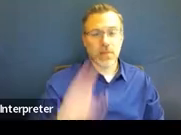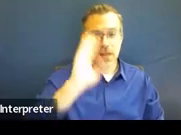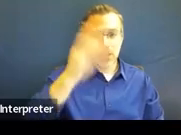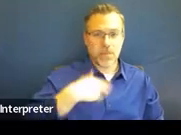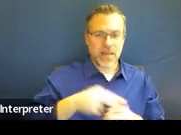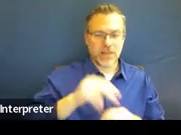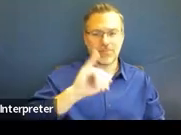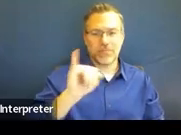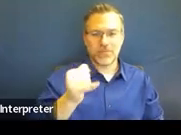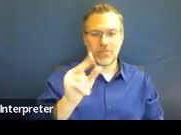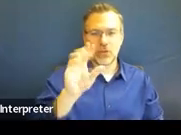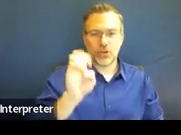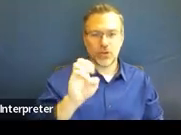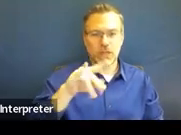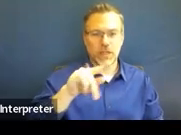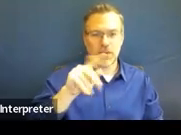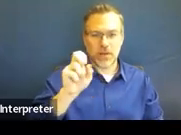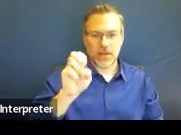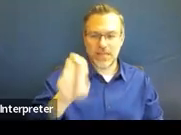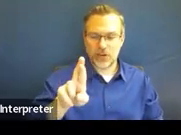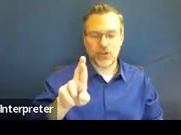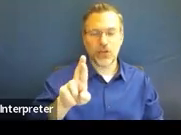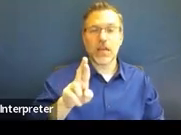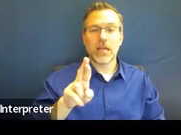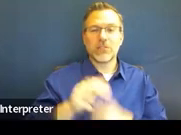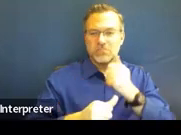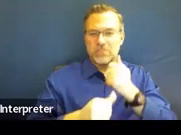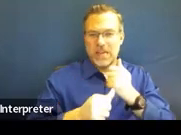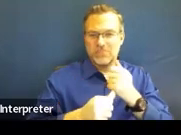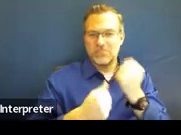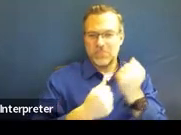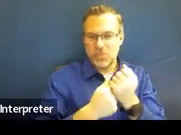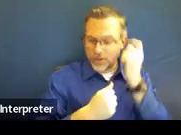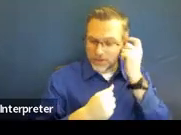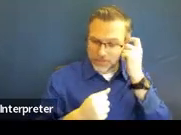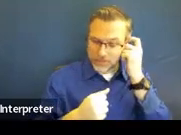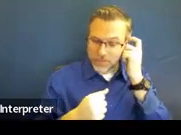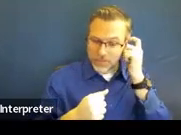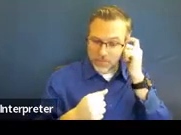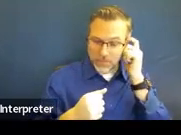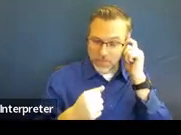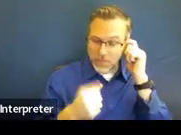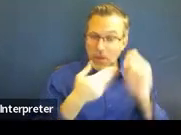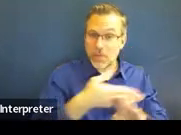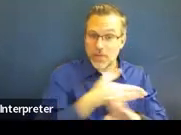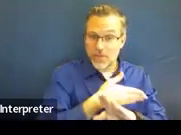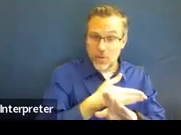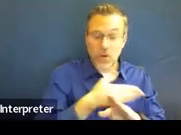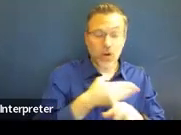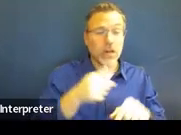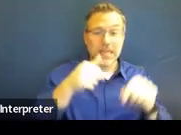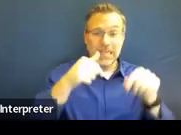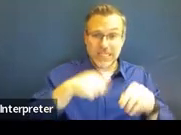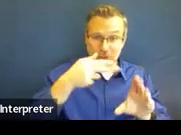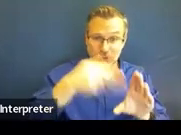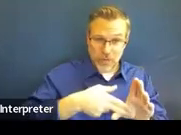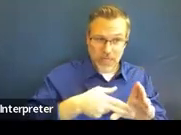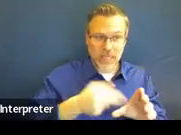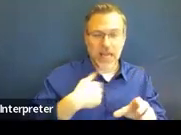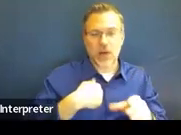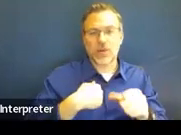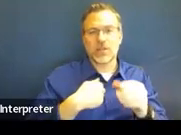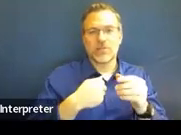I am starting my seventh year with the DOE. And prior to joining the Department of Education, I was admin support